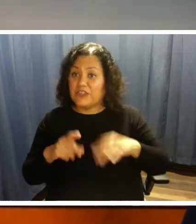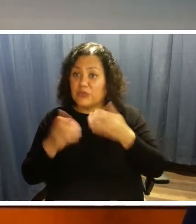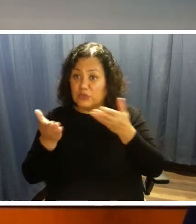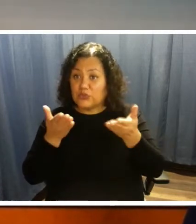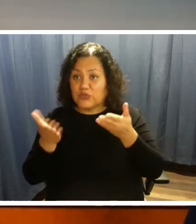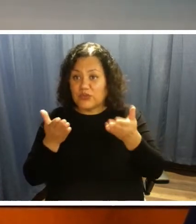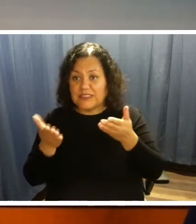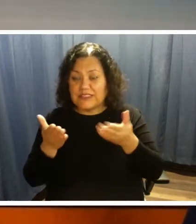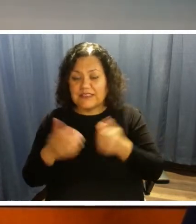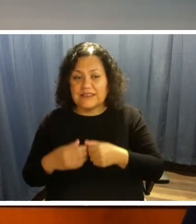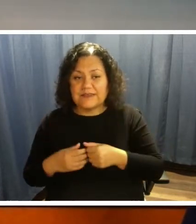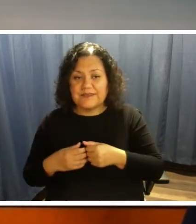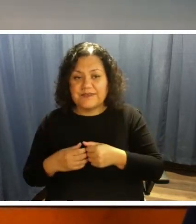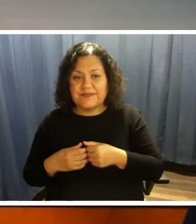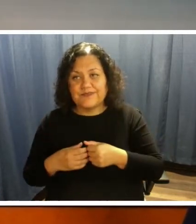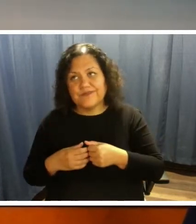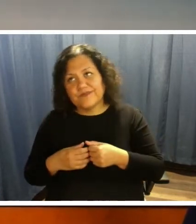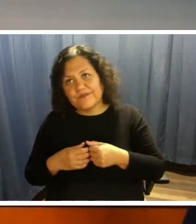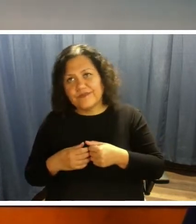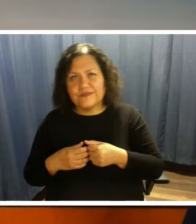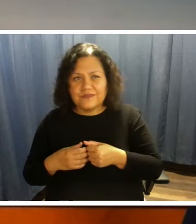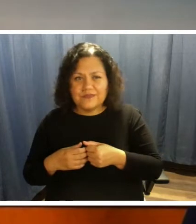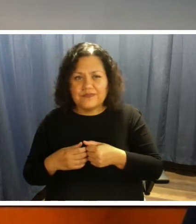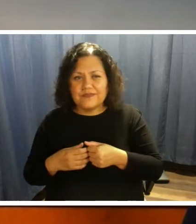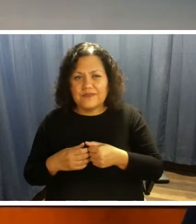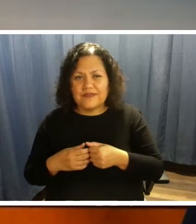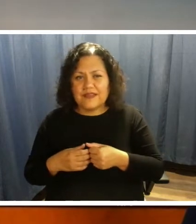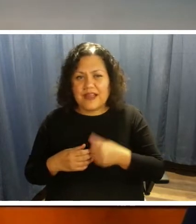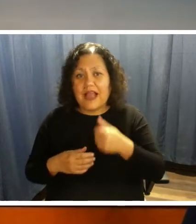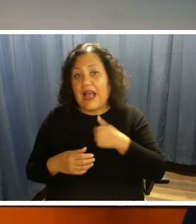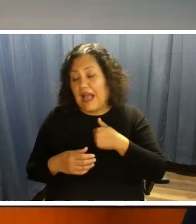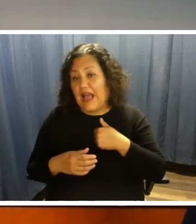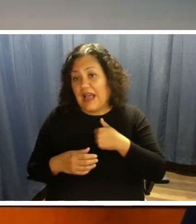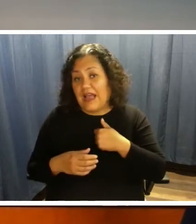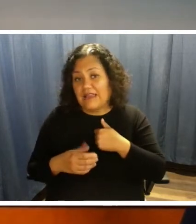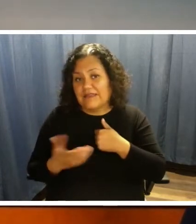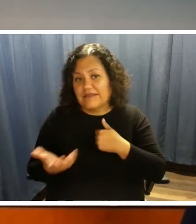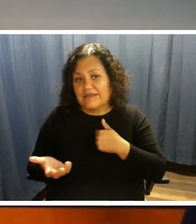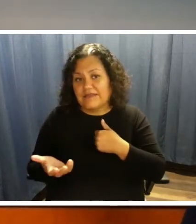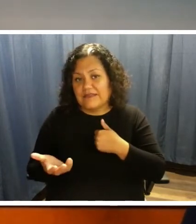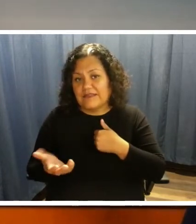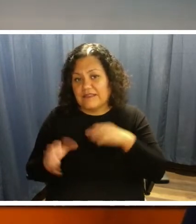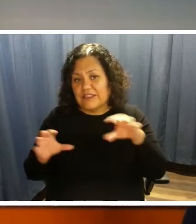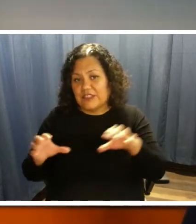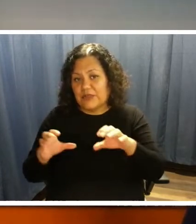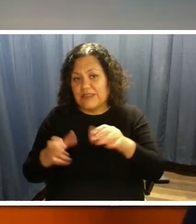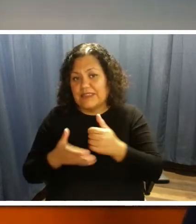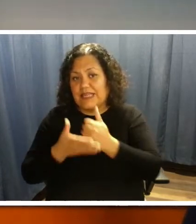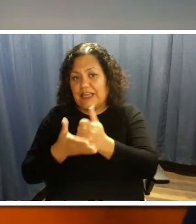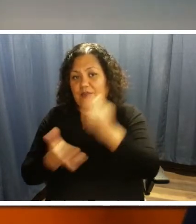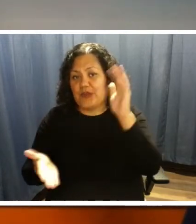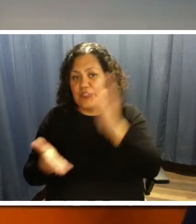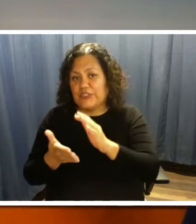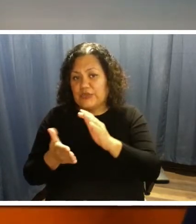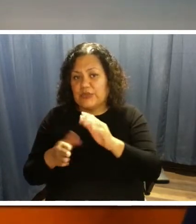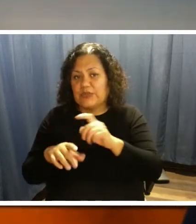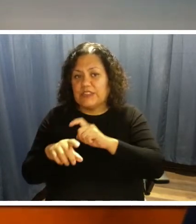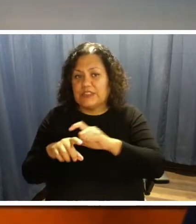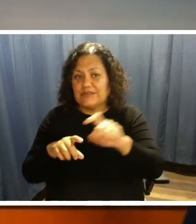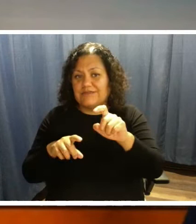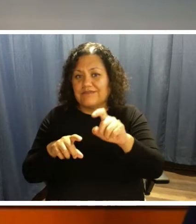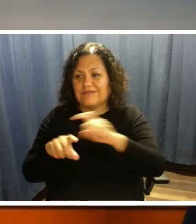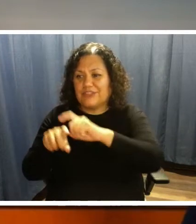it's, you know, I do it to help reduce the call volume. I know that